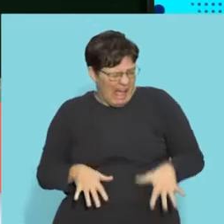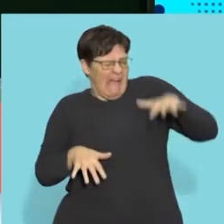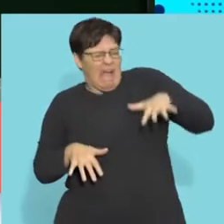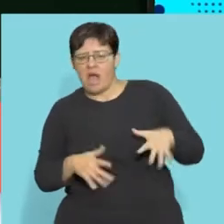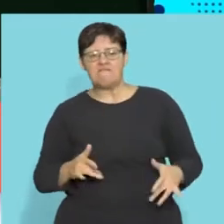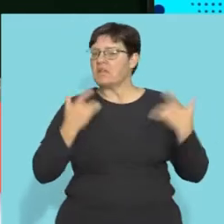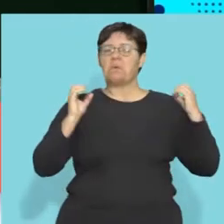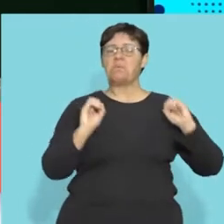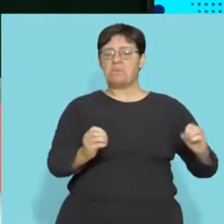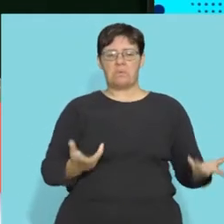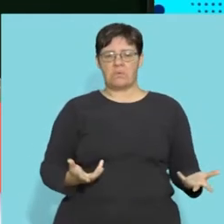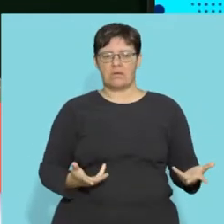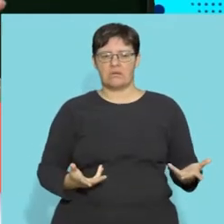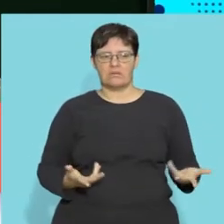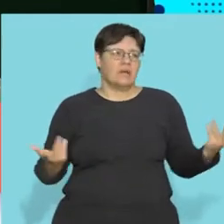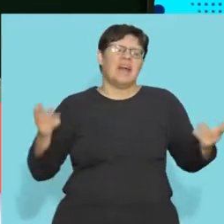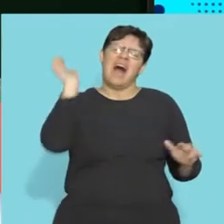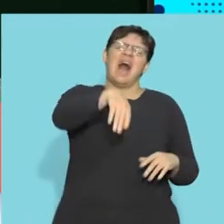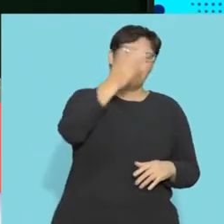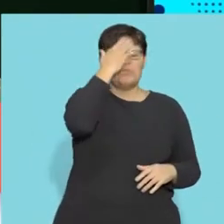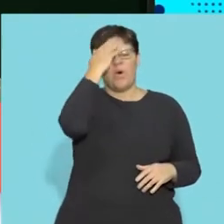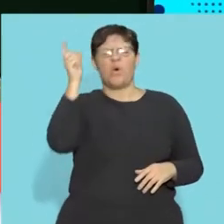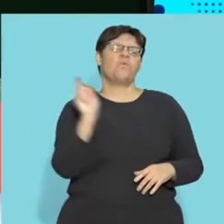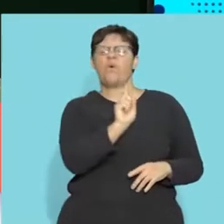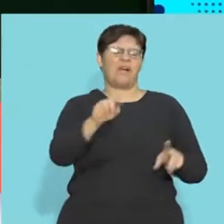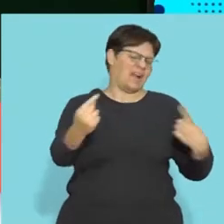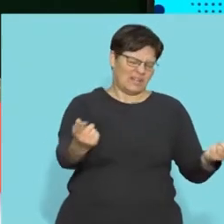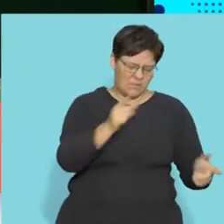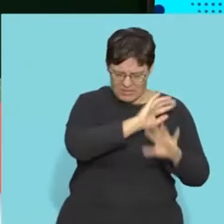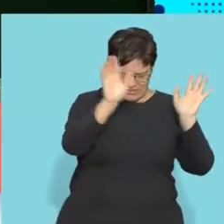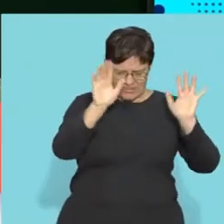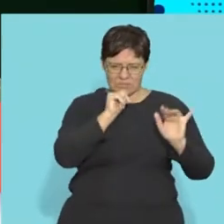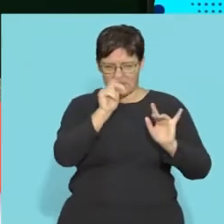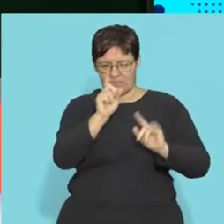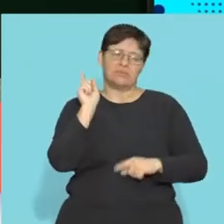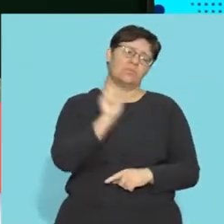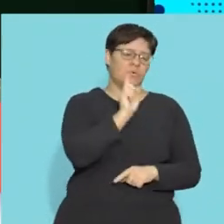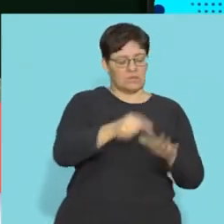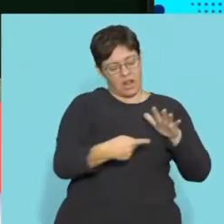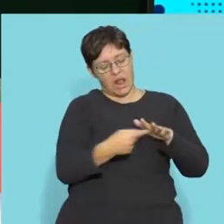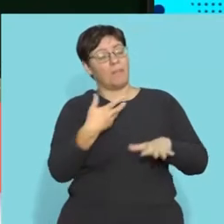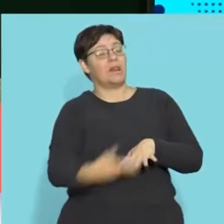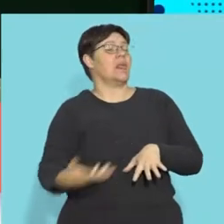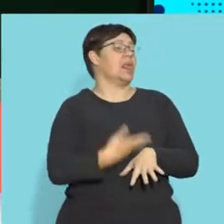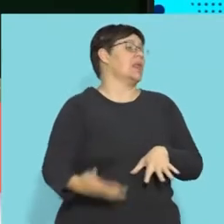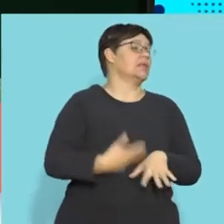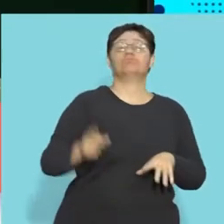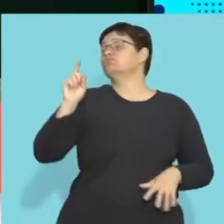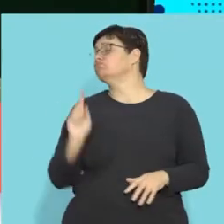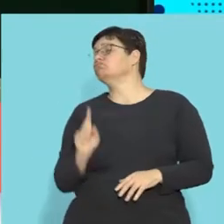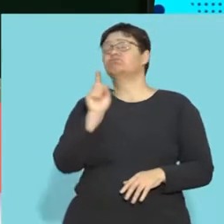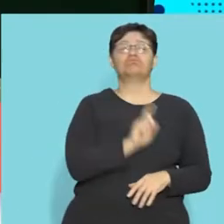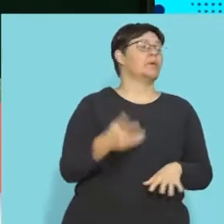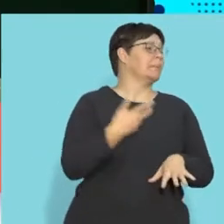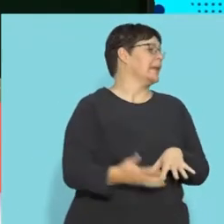Yes, yes, I know that you won't be able to walk also, but just bear with me with this example. Okay, so now you're walking, you're walking, you don't know